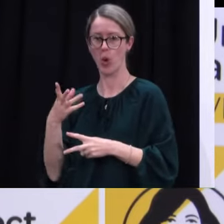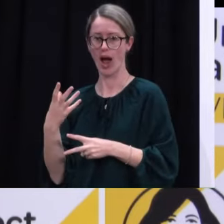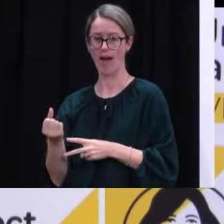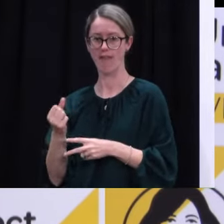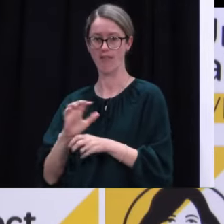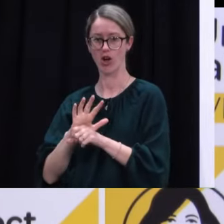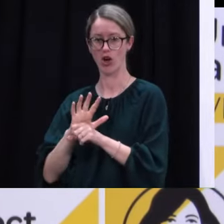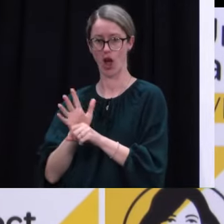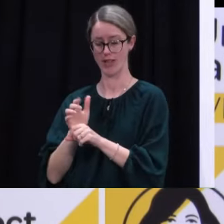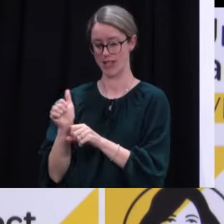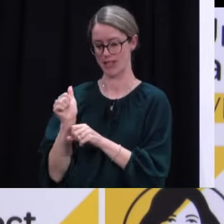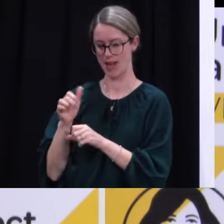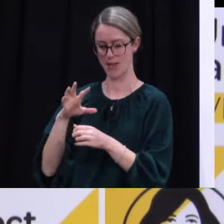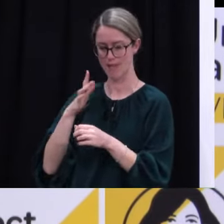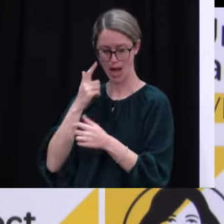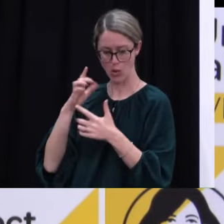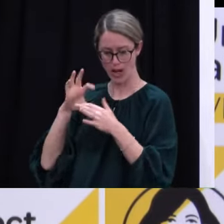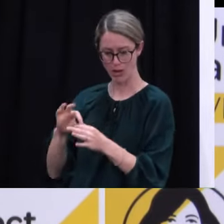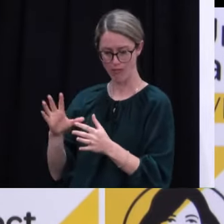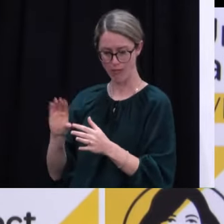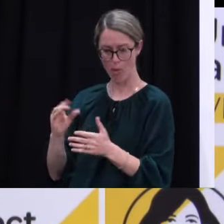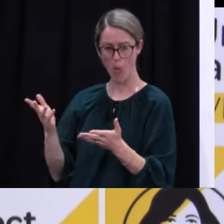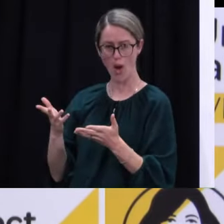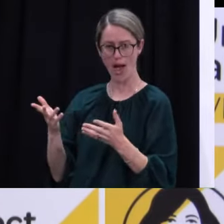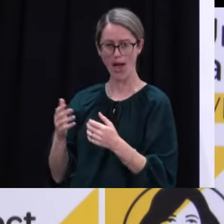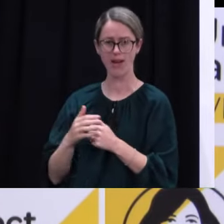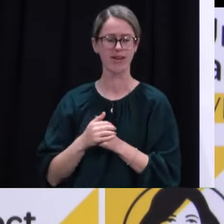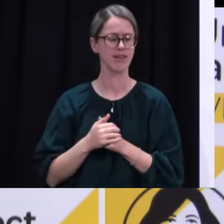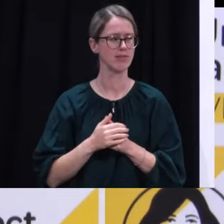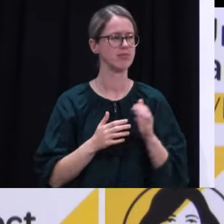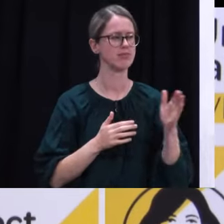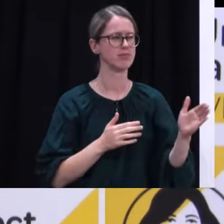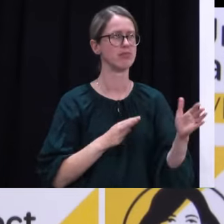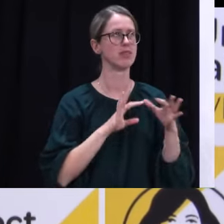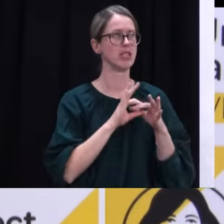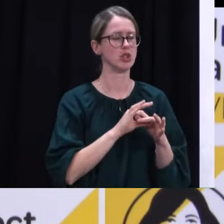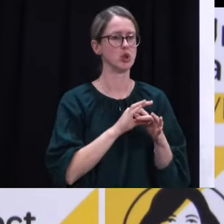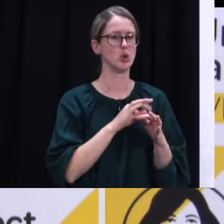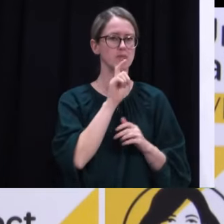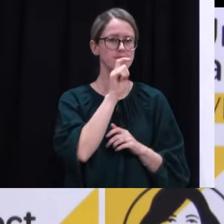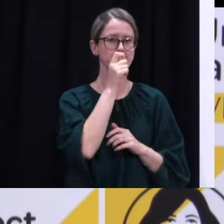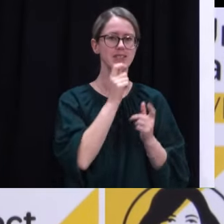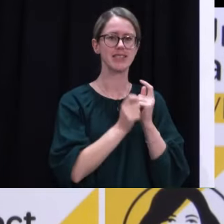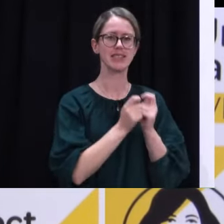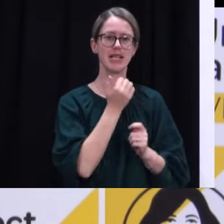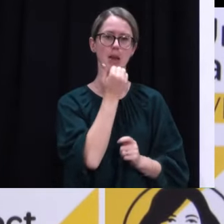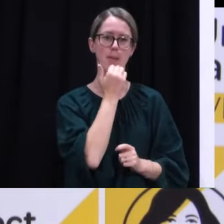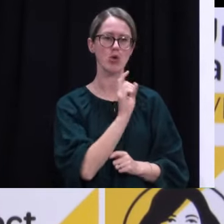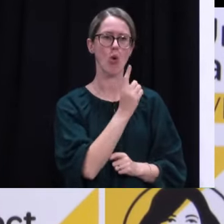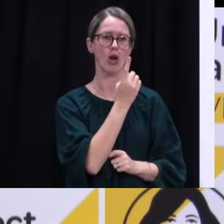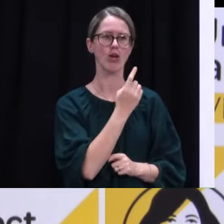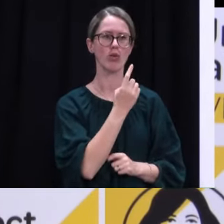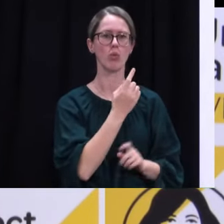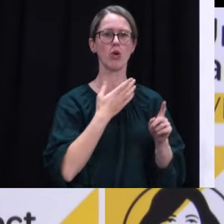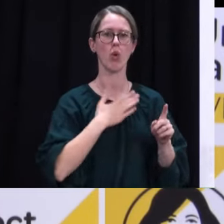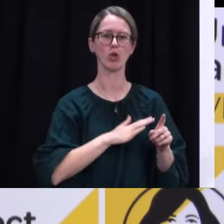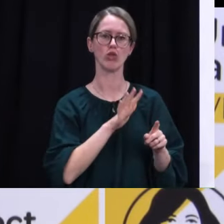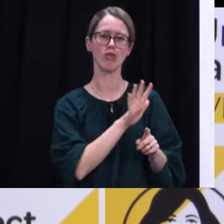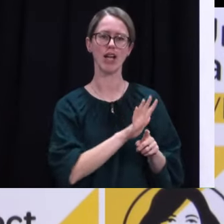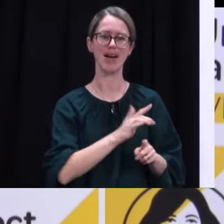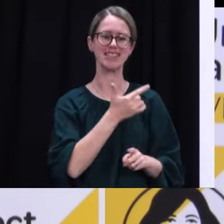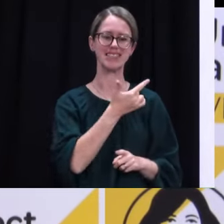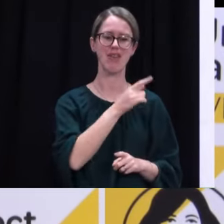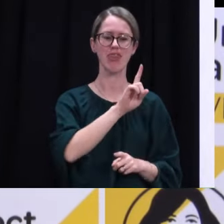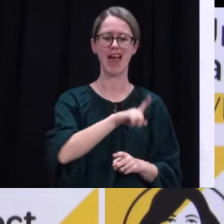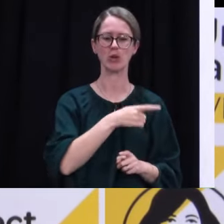So, on the testing rates in Auckland, I think I talked yesterday or the day before around the estimates we've got is at least we want to be seeing around 7